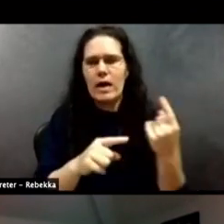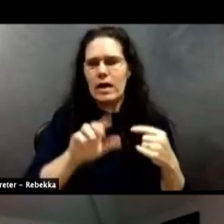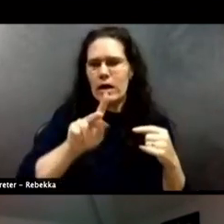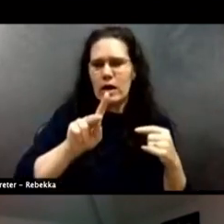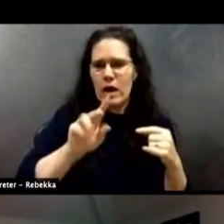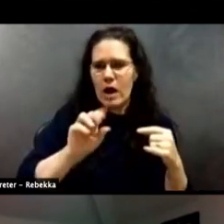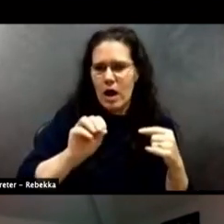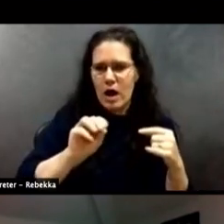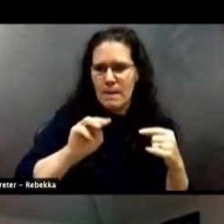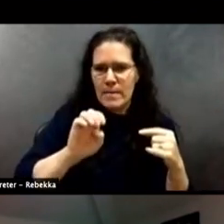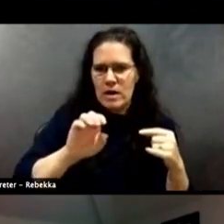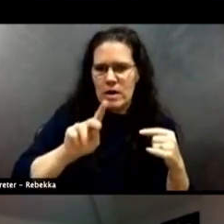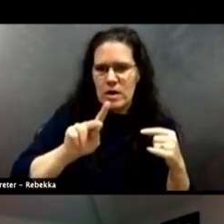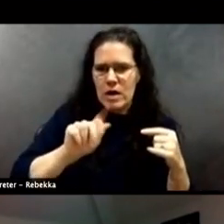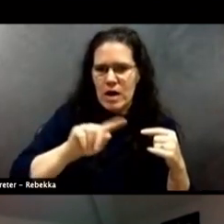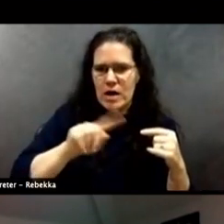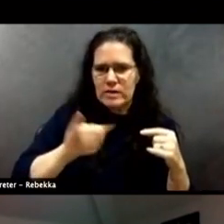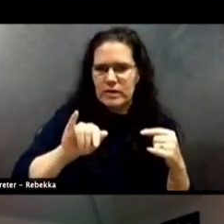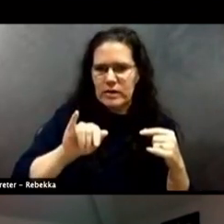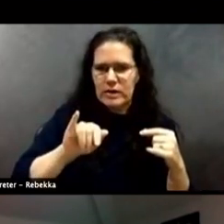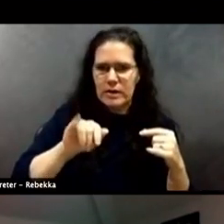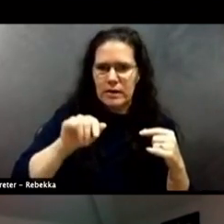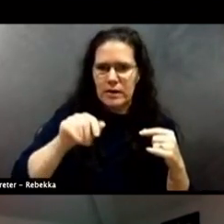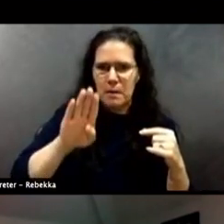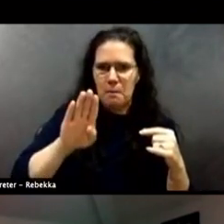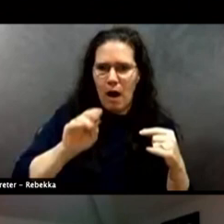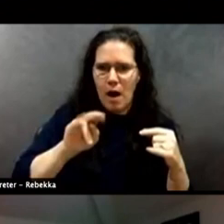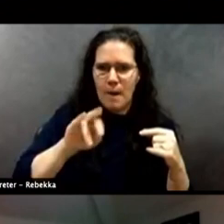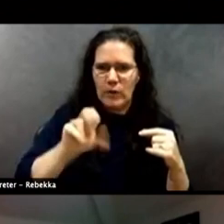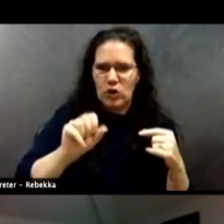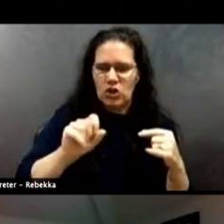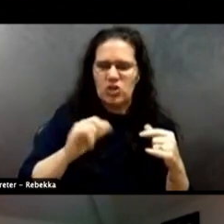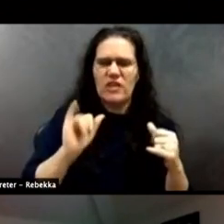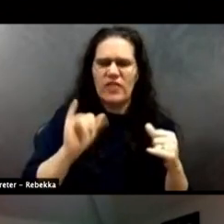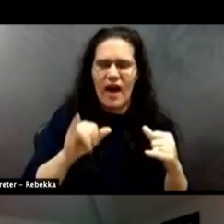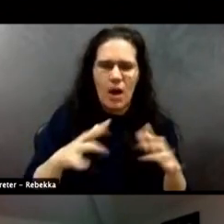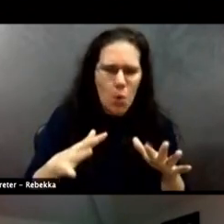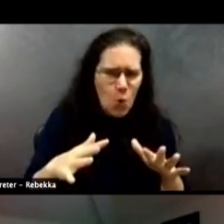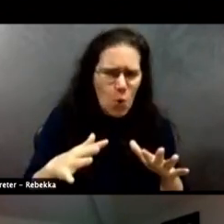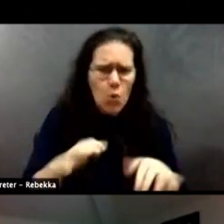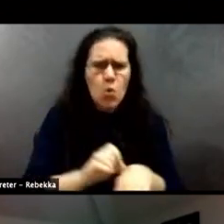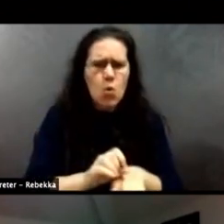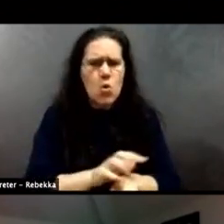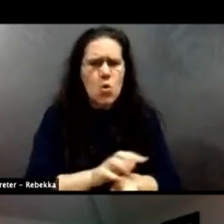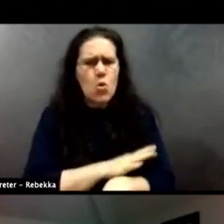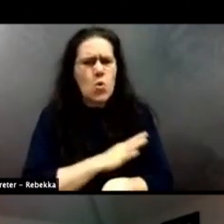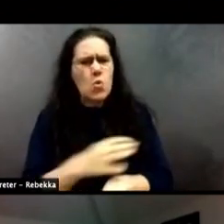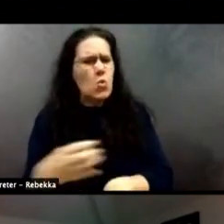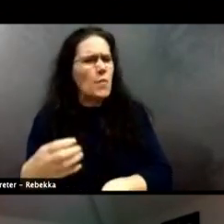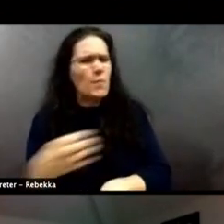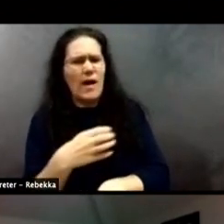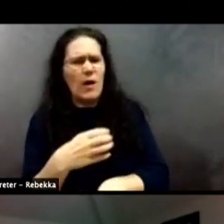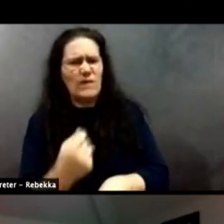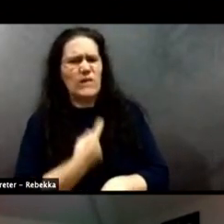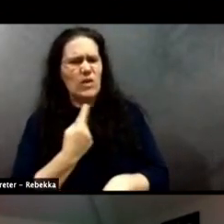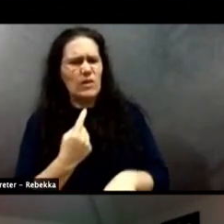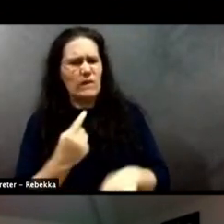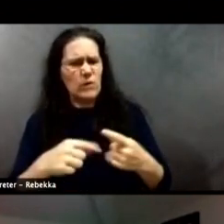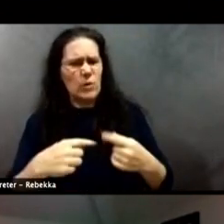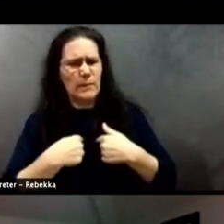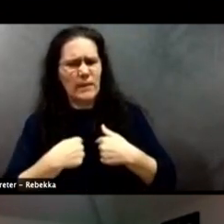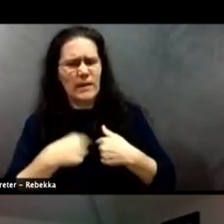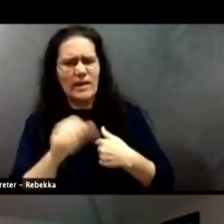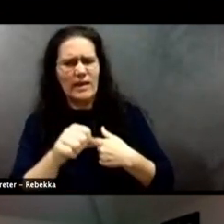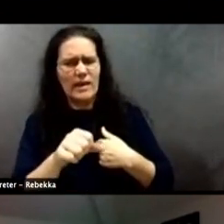me. So I guess what I'm saying is, I know you're doing all this work, which is powerful and I appreciate. But I think the thing